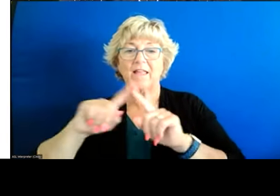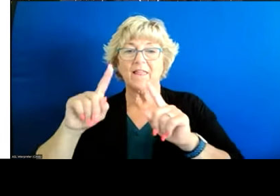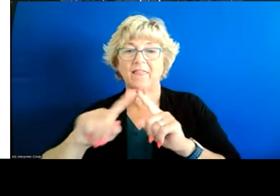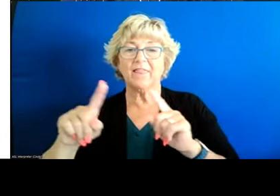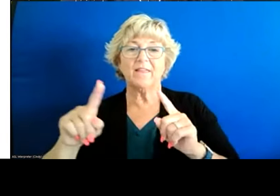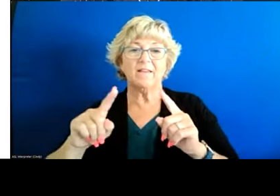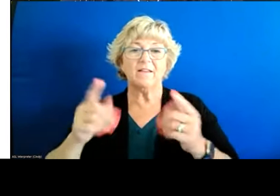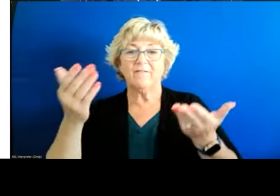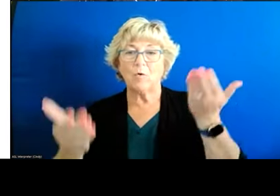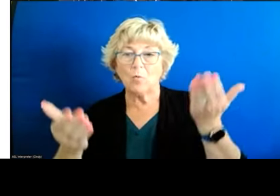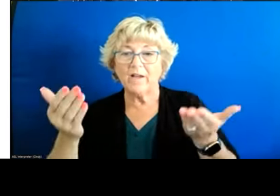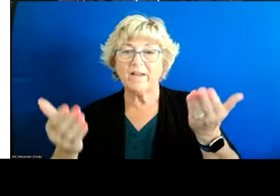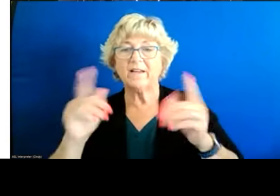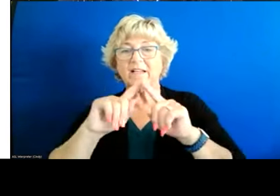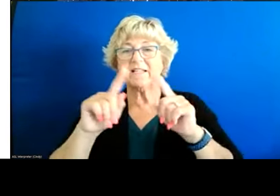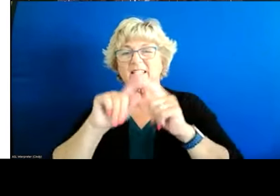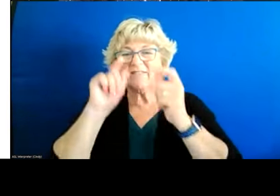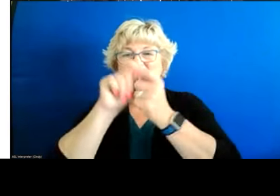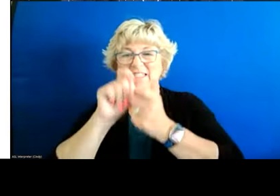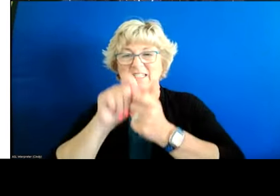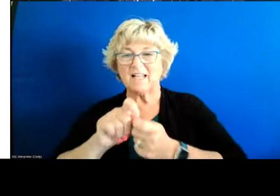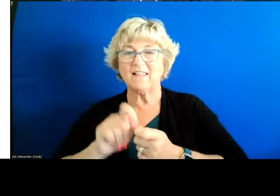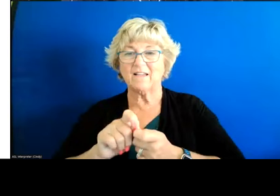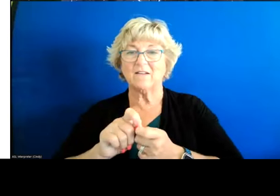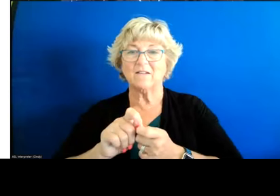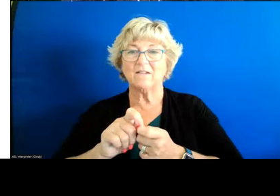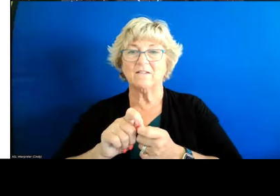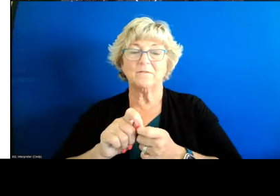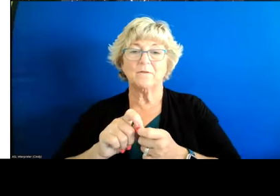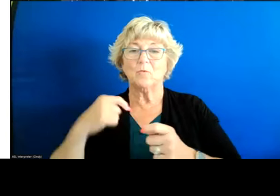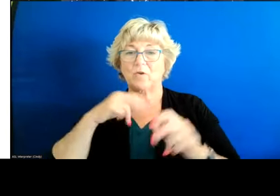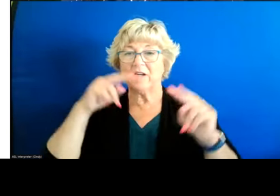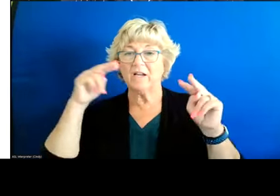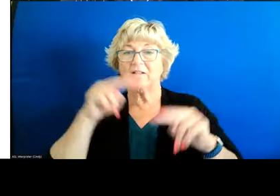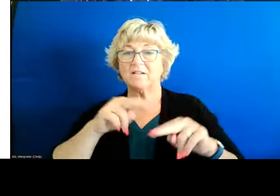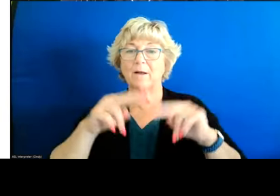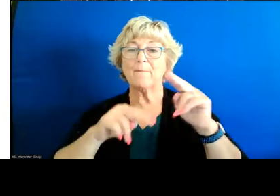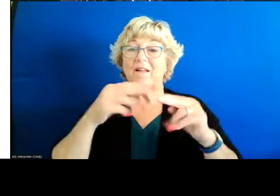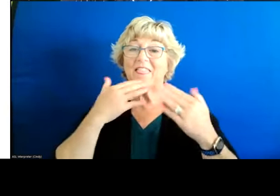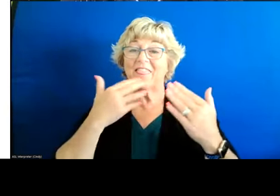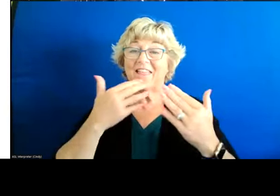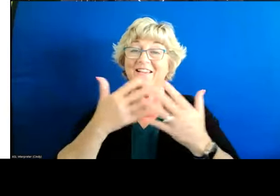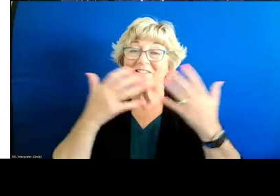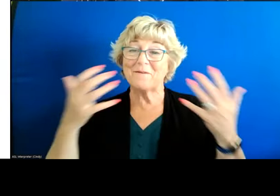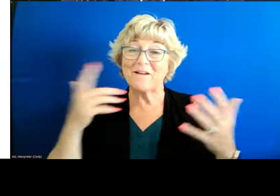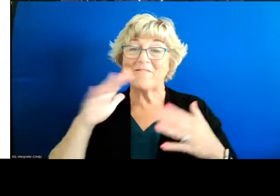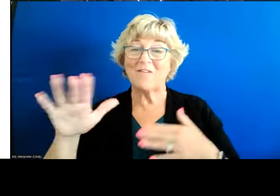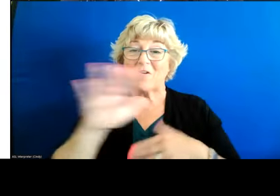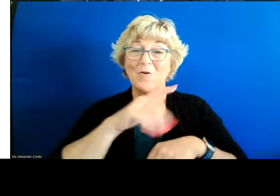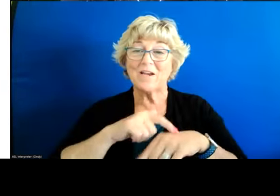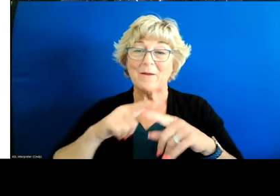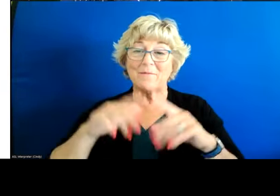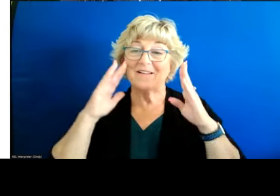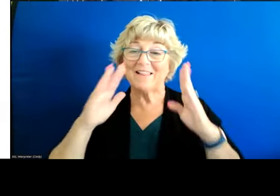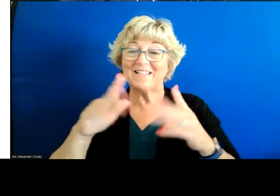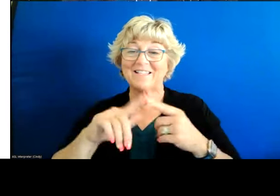schemes all those details um that you know we can really build on um so thank you so much uh for your time and listening to